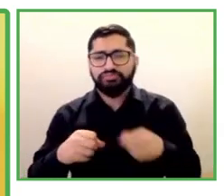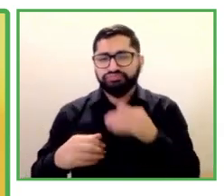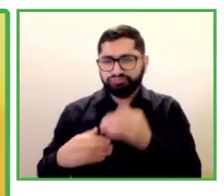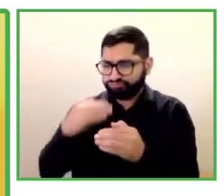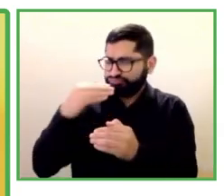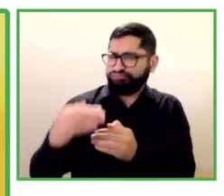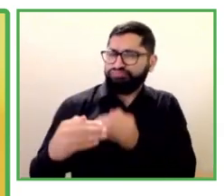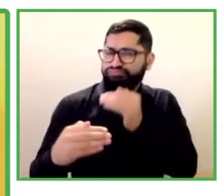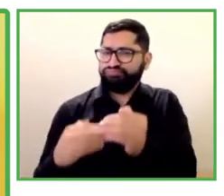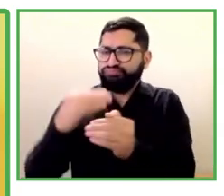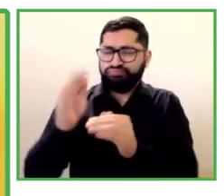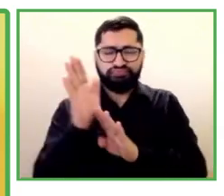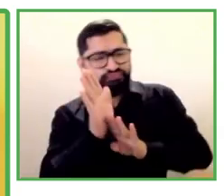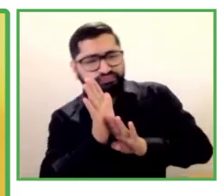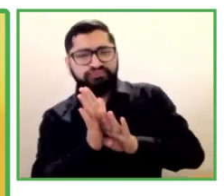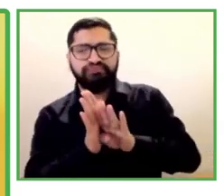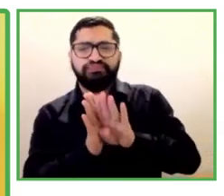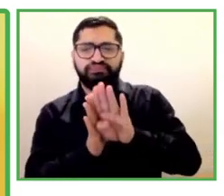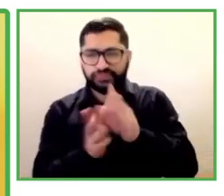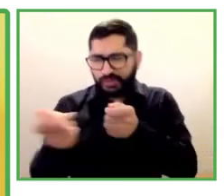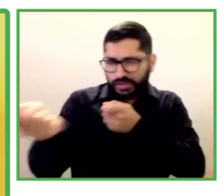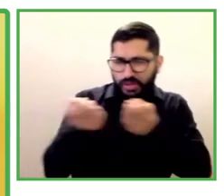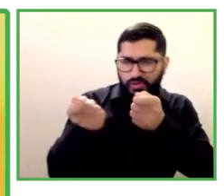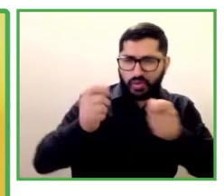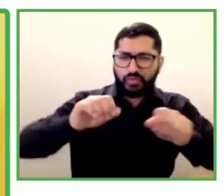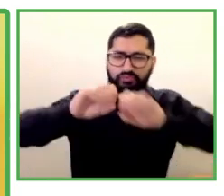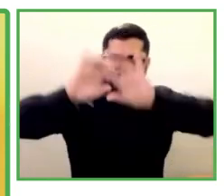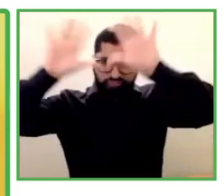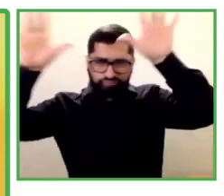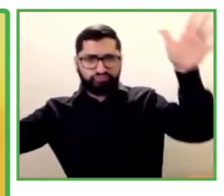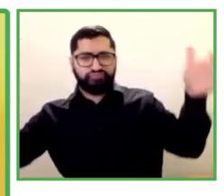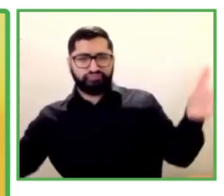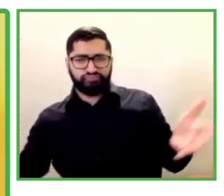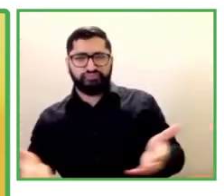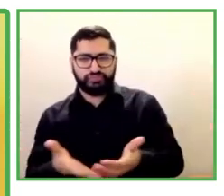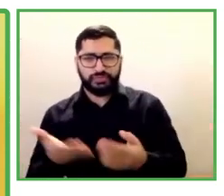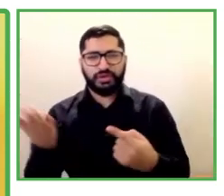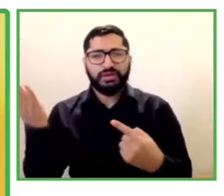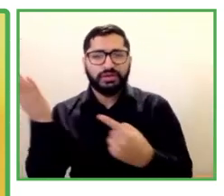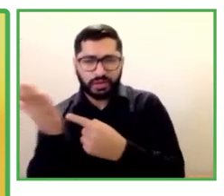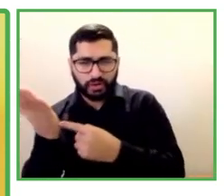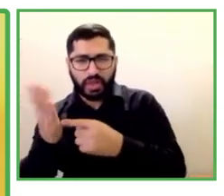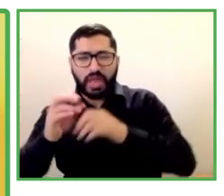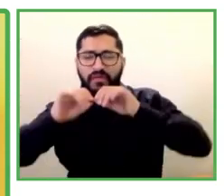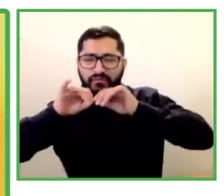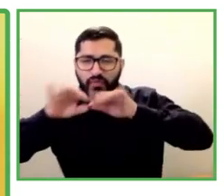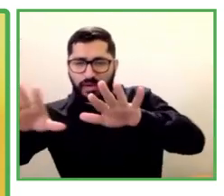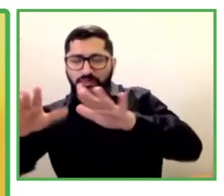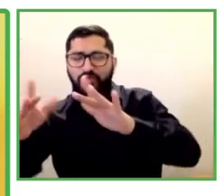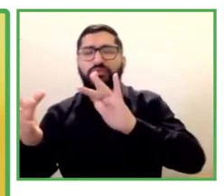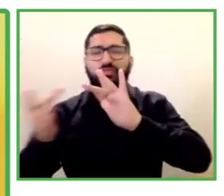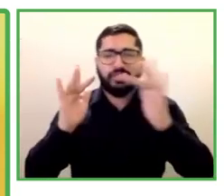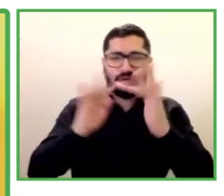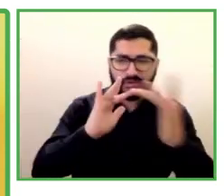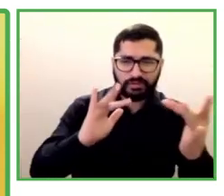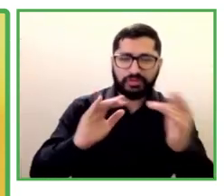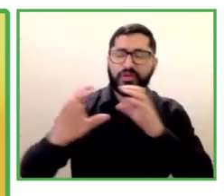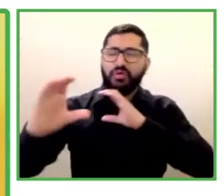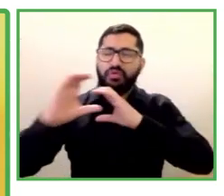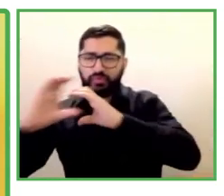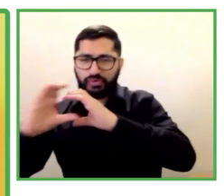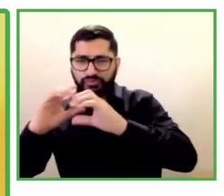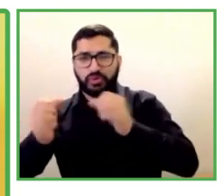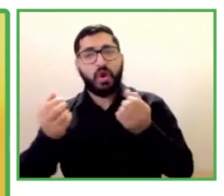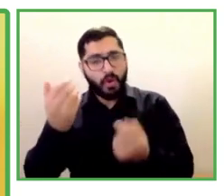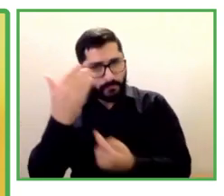opportunity to start this project in Chile and we believe that this will bring great